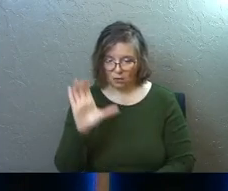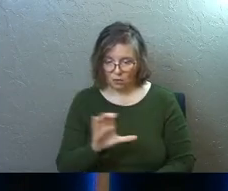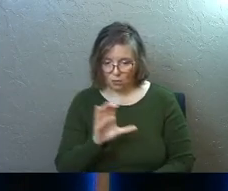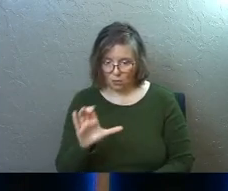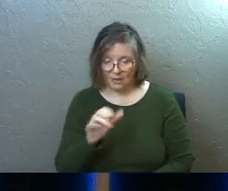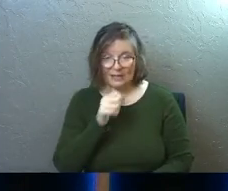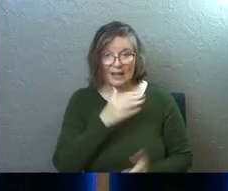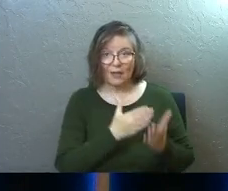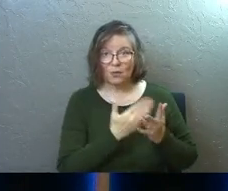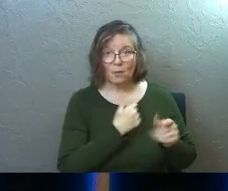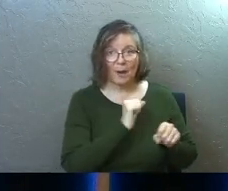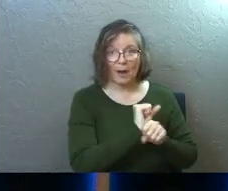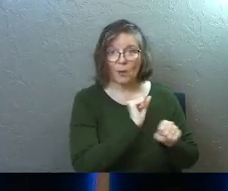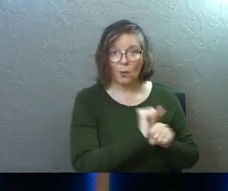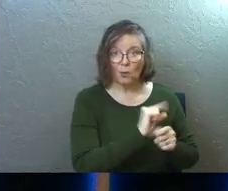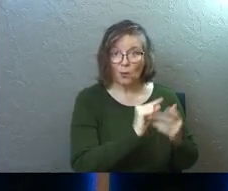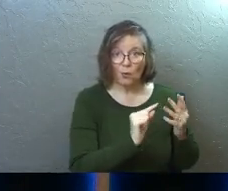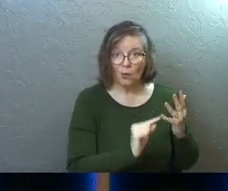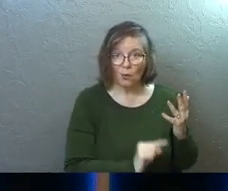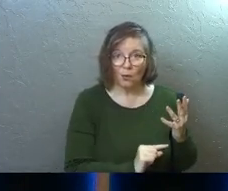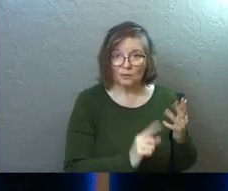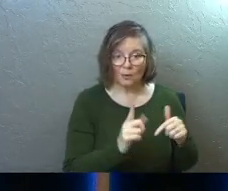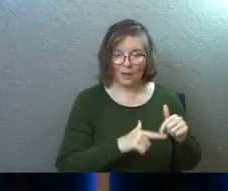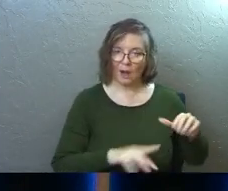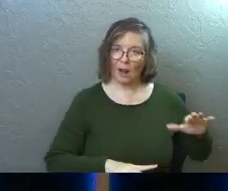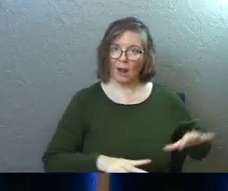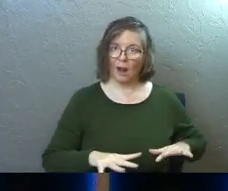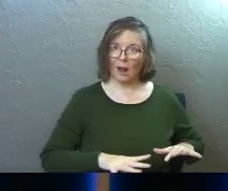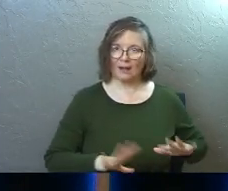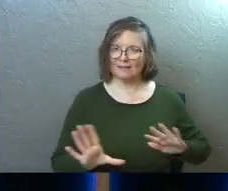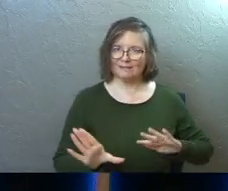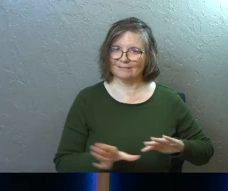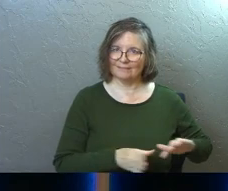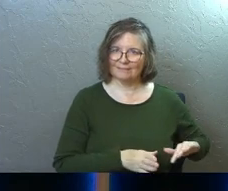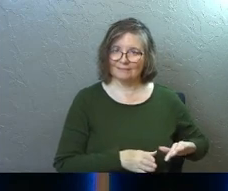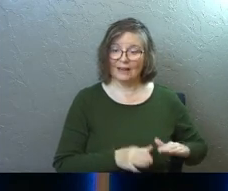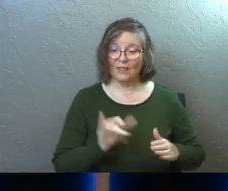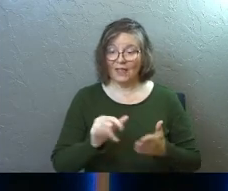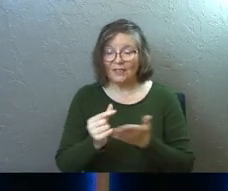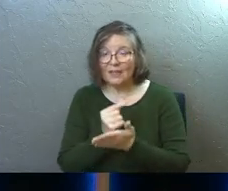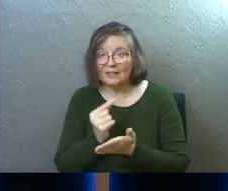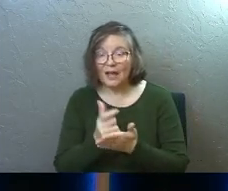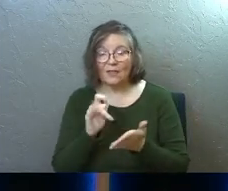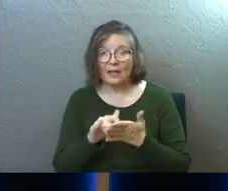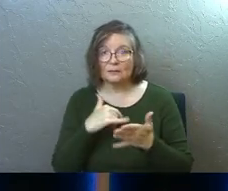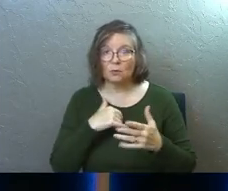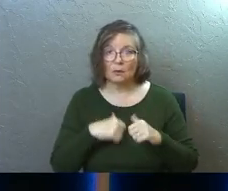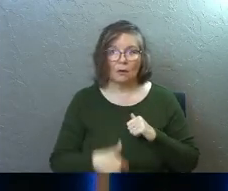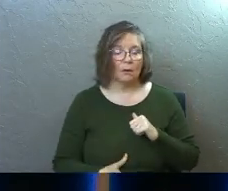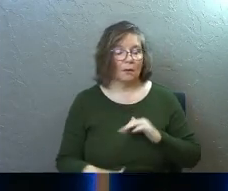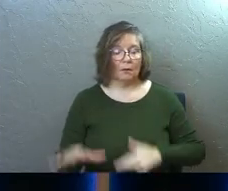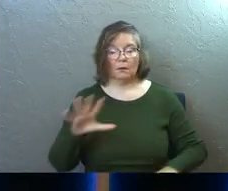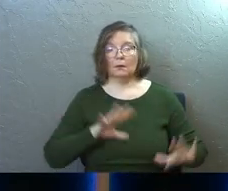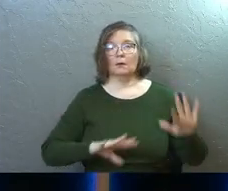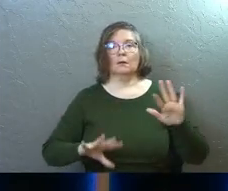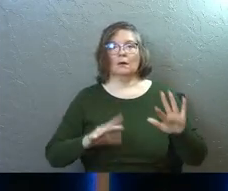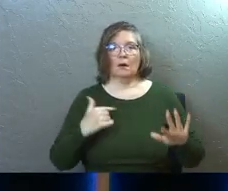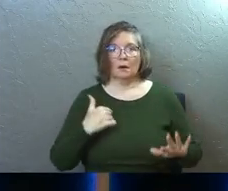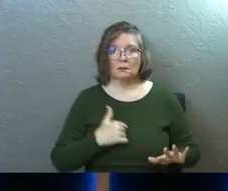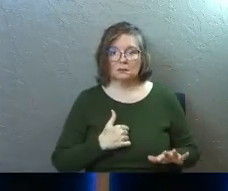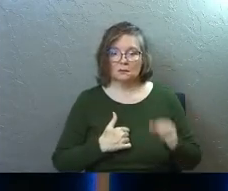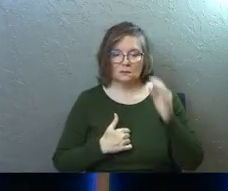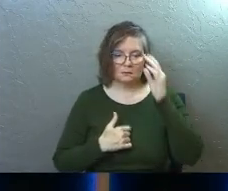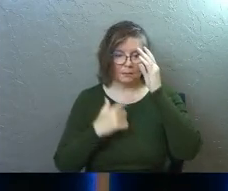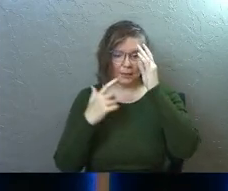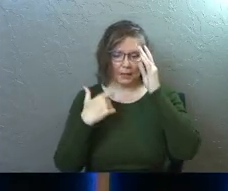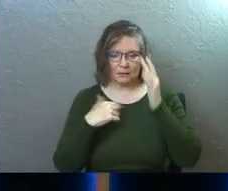so that no one can boast. Ephesians 2, 8, and 9. Like that's the gospel and that's supposed to wreck us because it